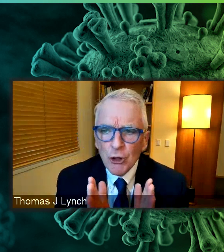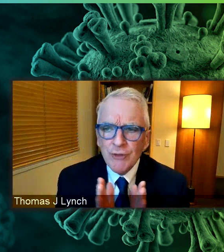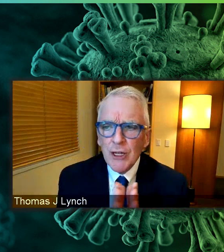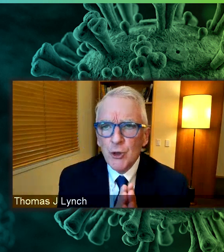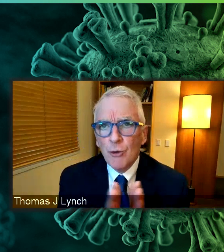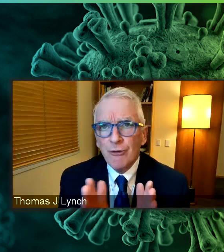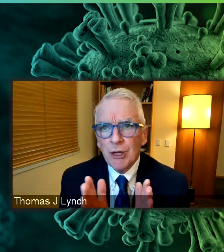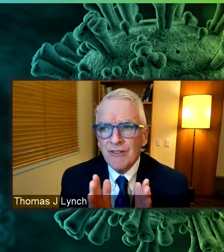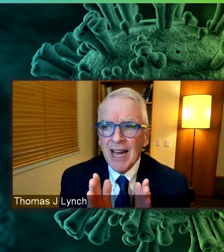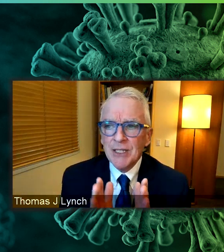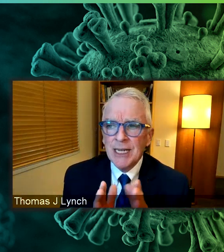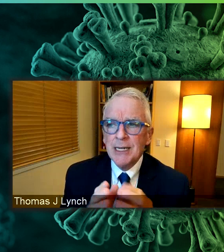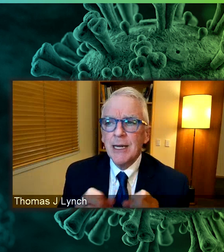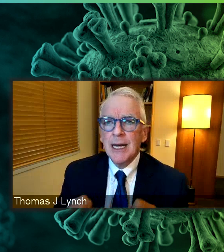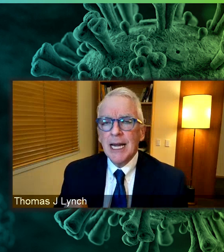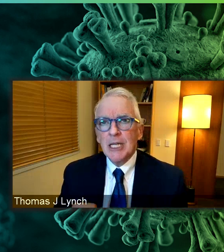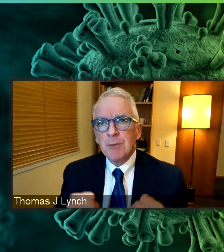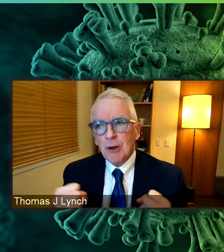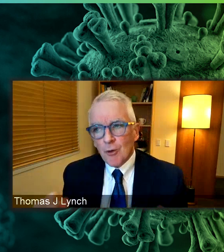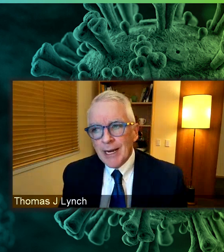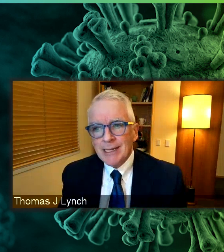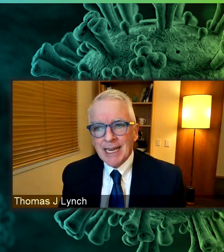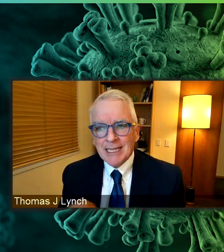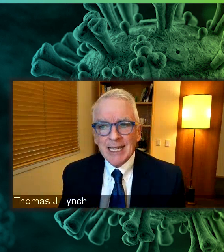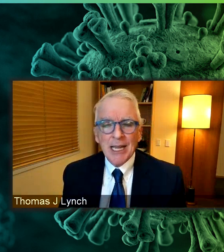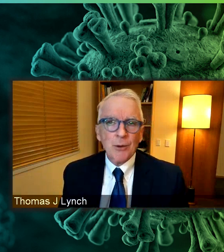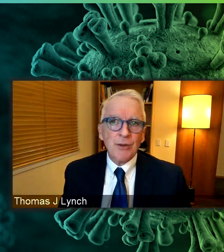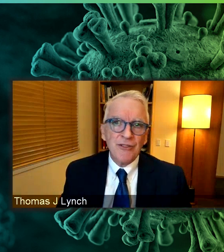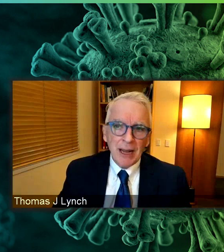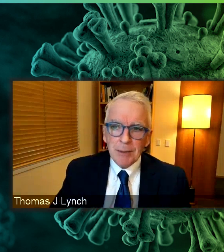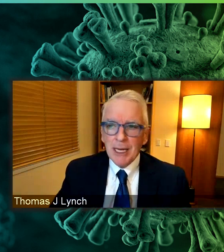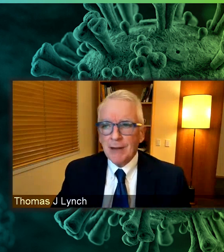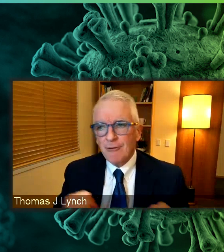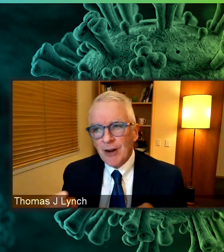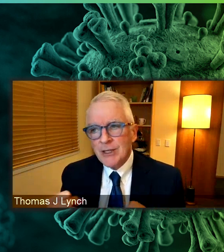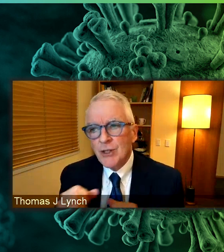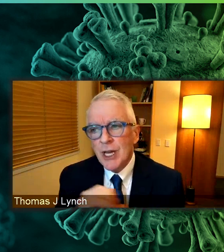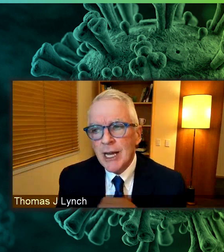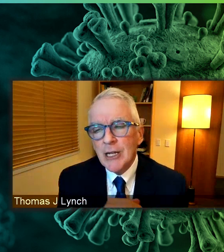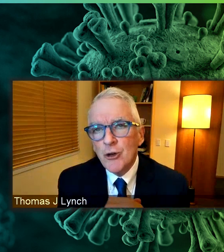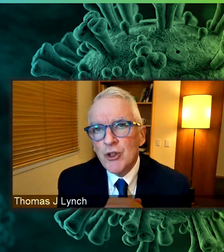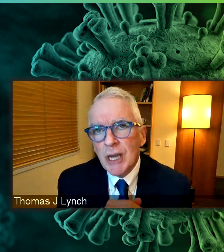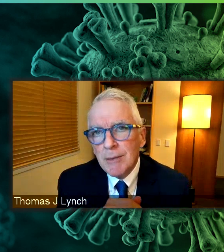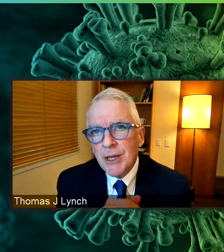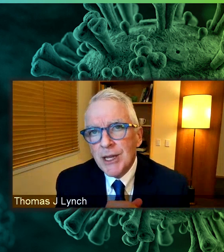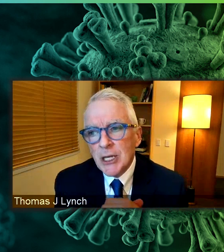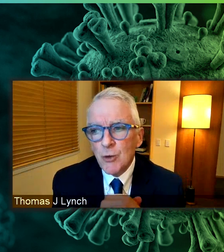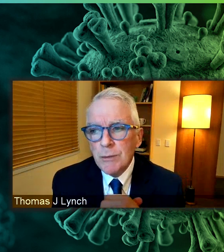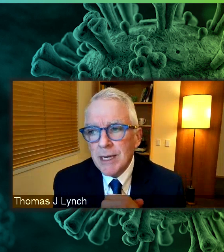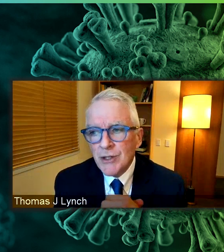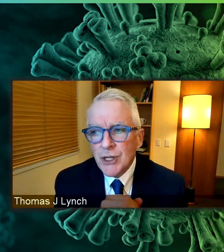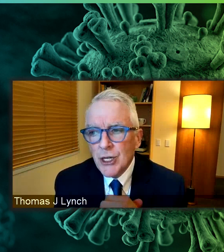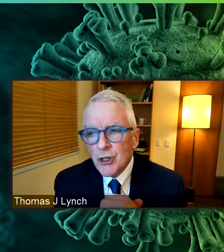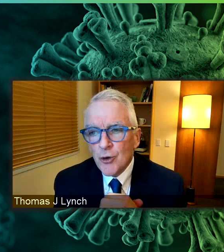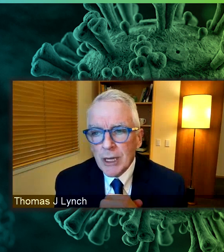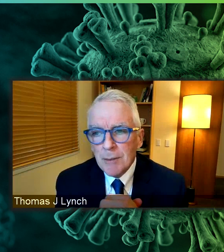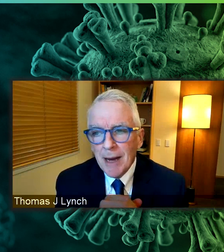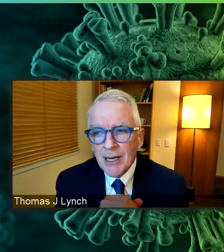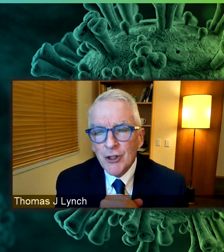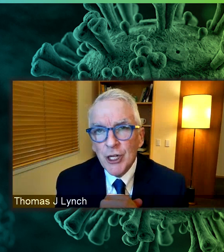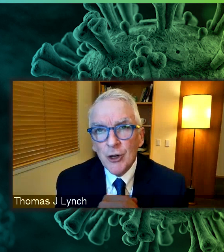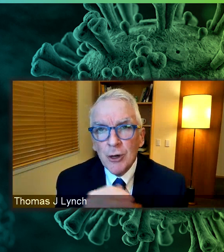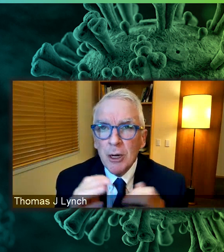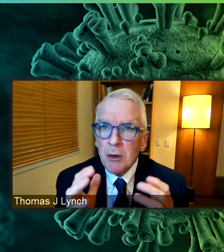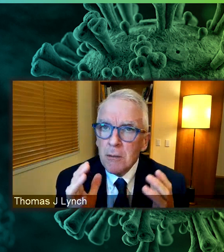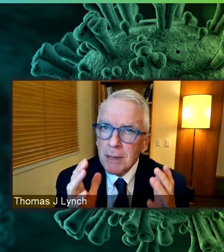for those of us who are fully vaccinated, it's been great to get together with family and friends and do some of the things we missed during